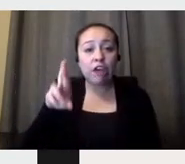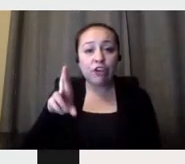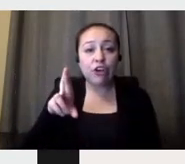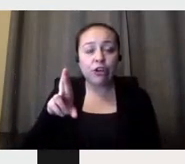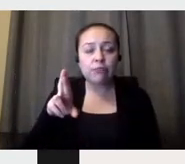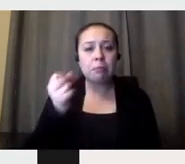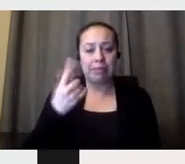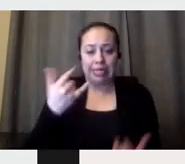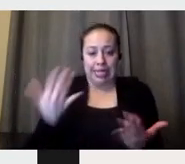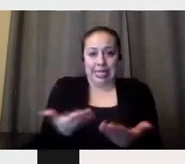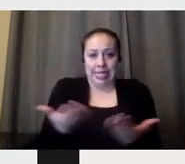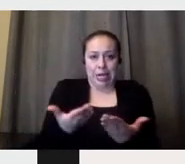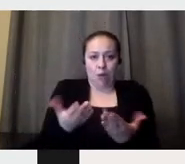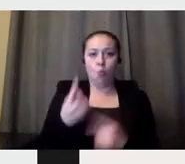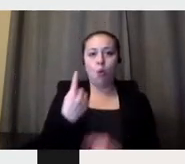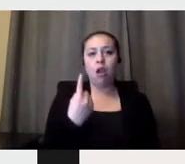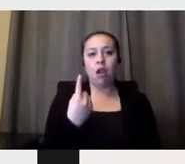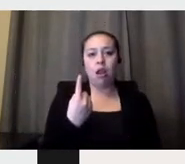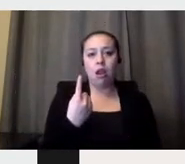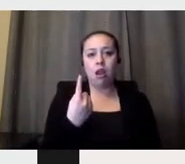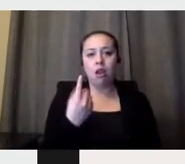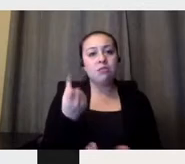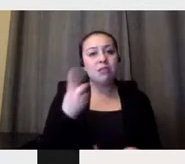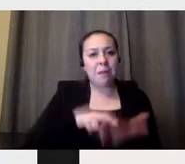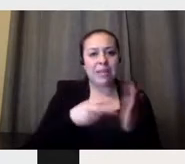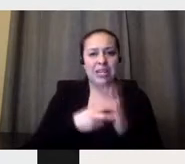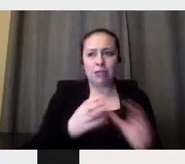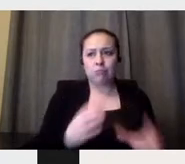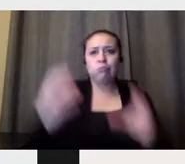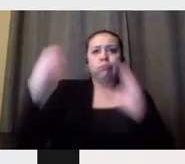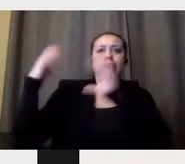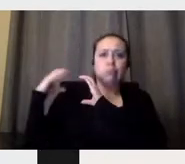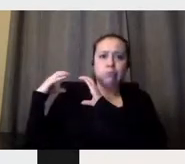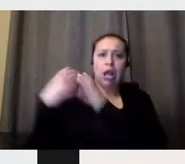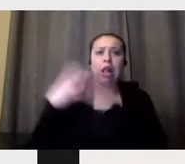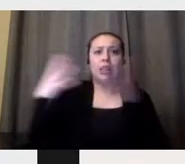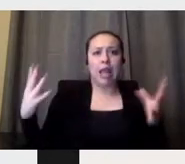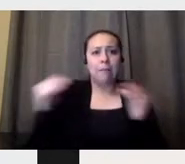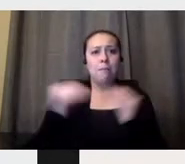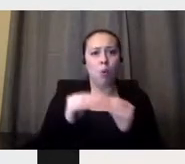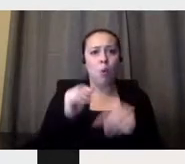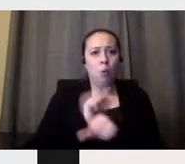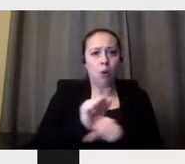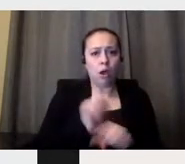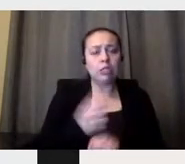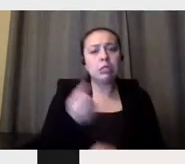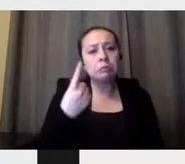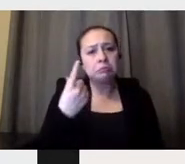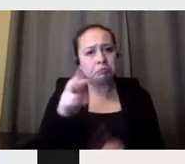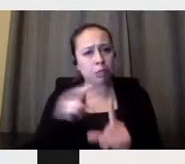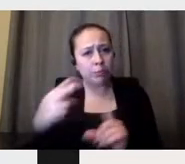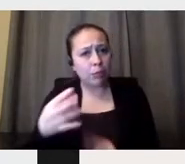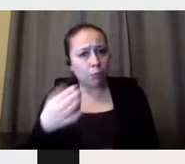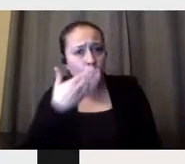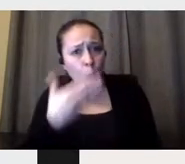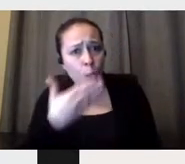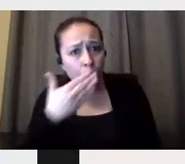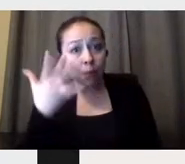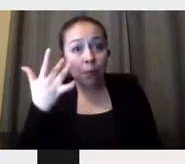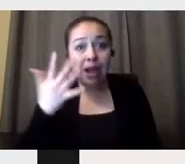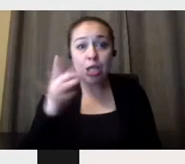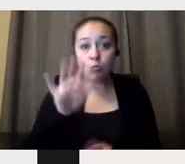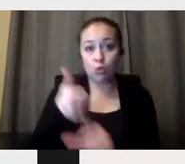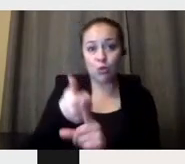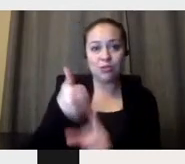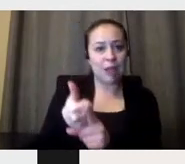cover, and you have to deal with everything. And from my perspective, that's very good because you're in charge of everything, and you